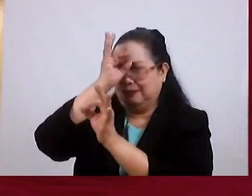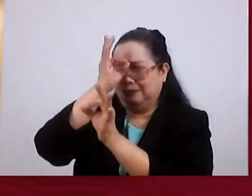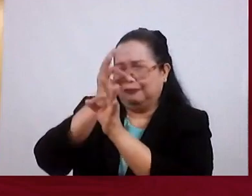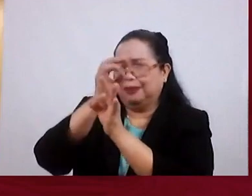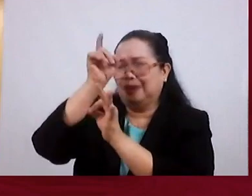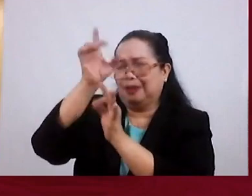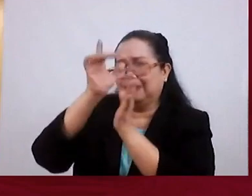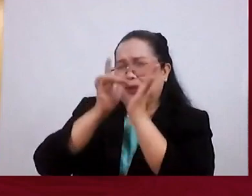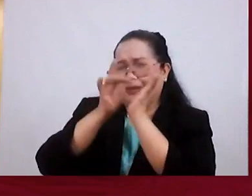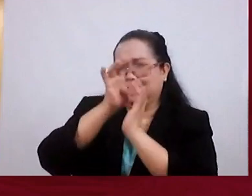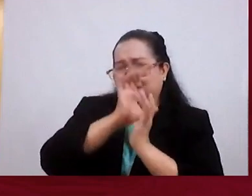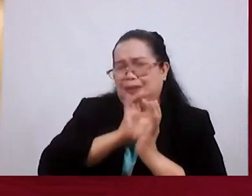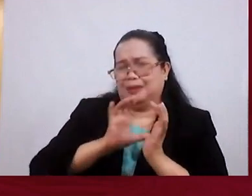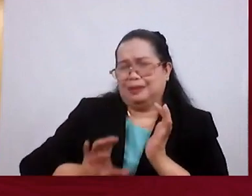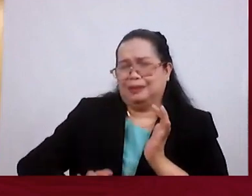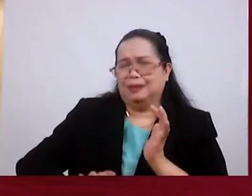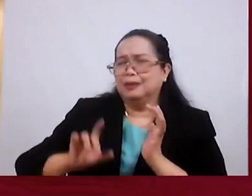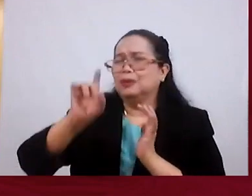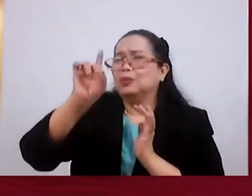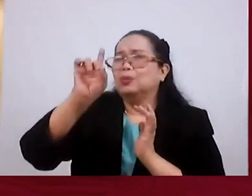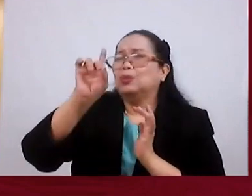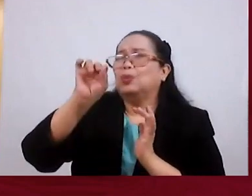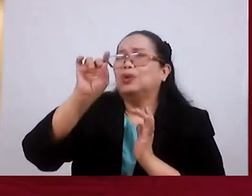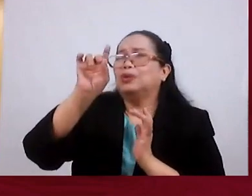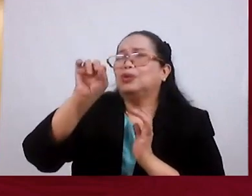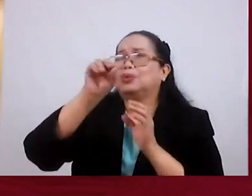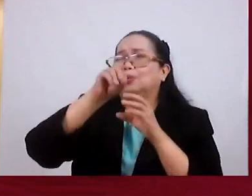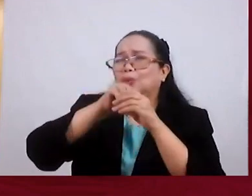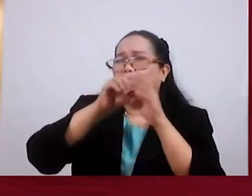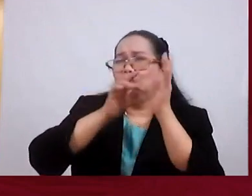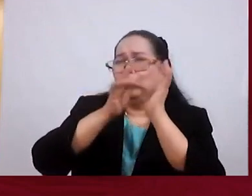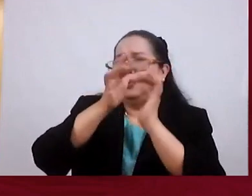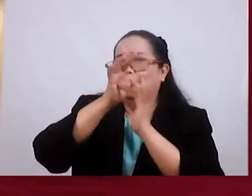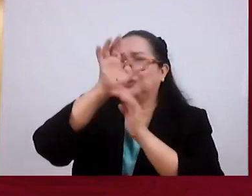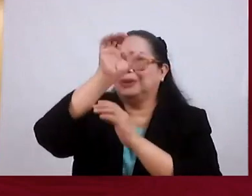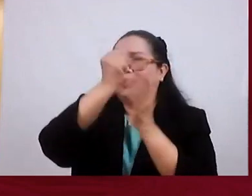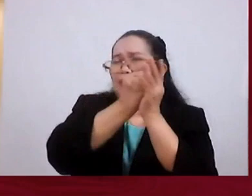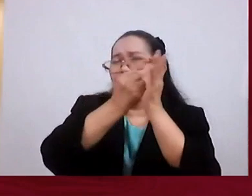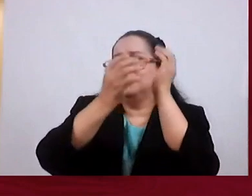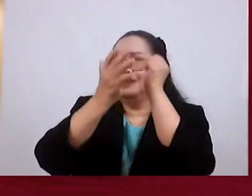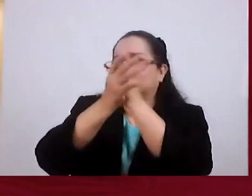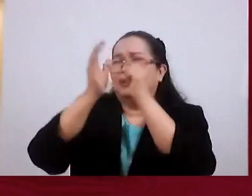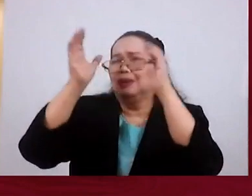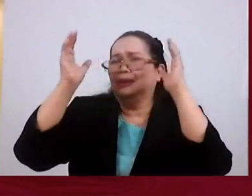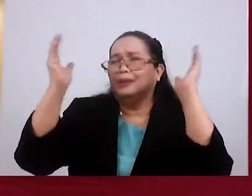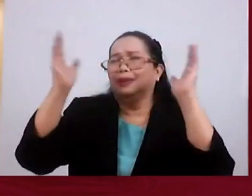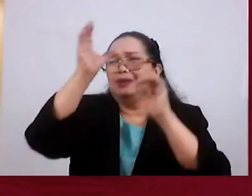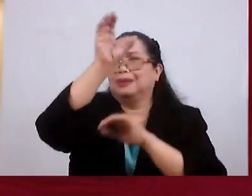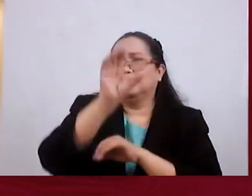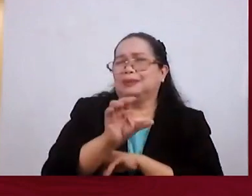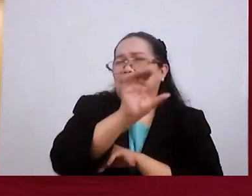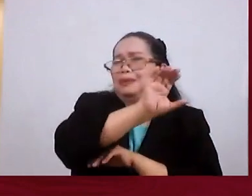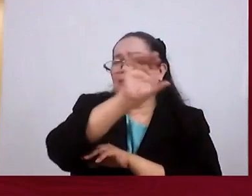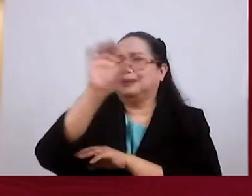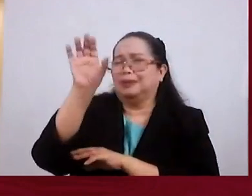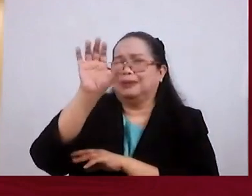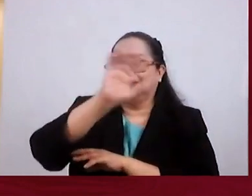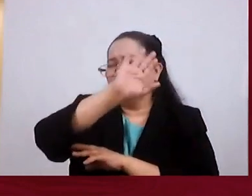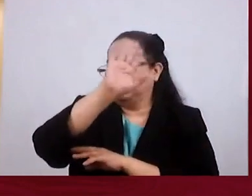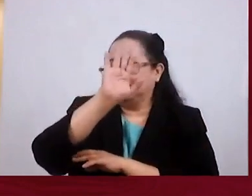Christ In What He Did On The Cross For Them And They Never